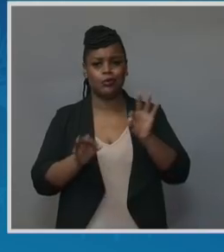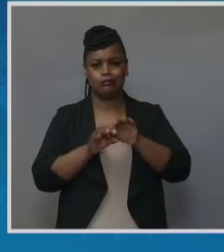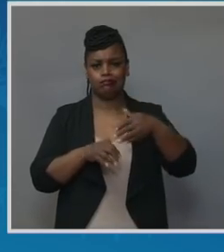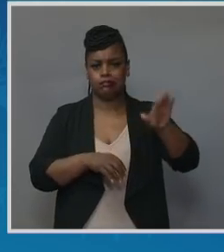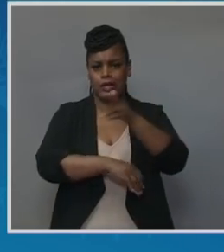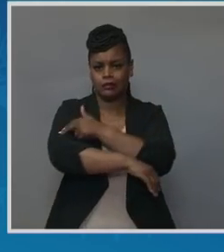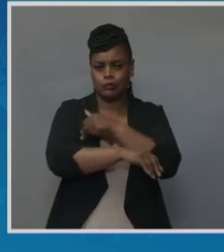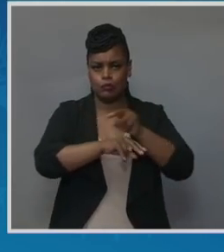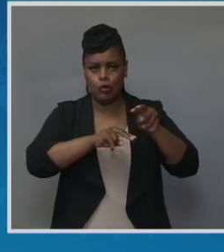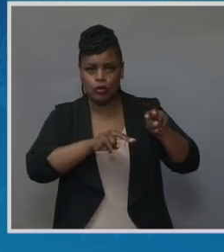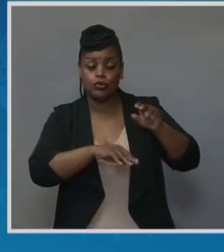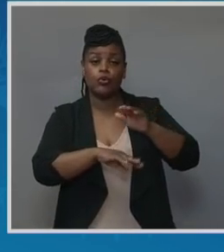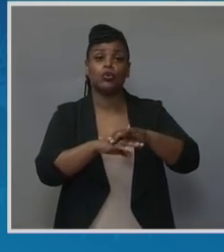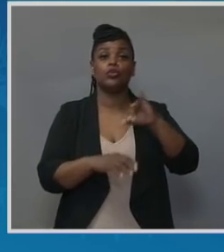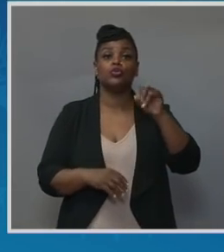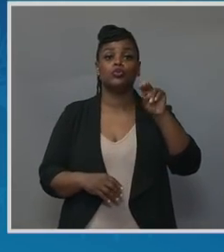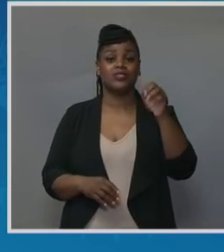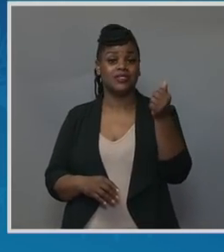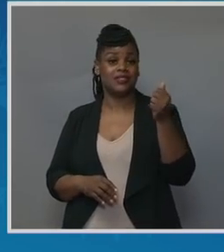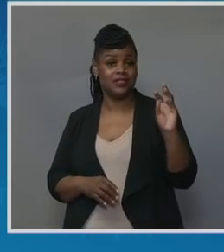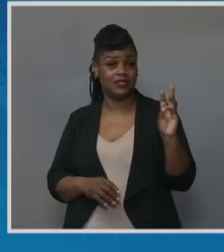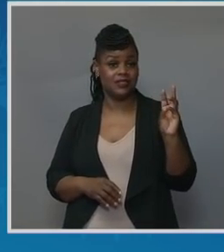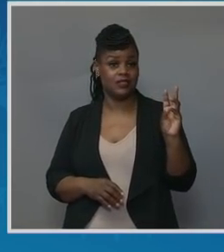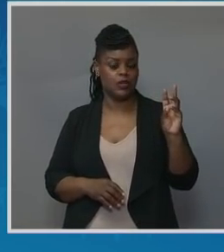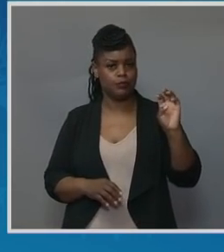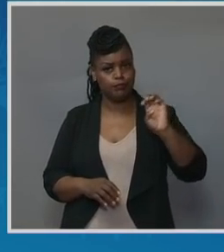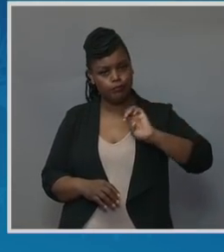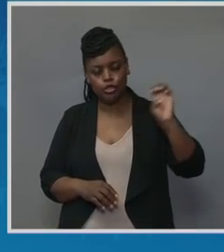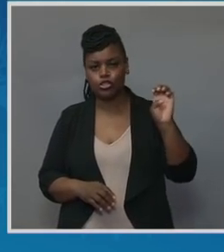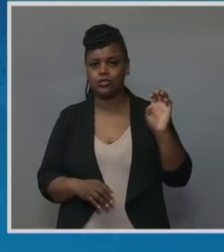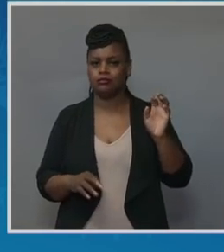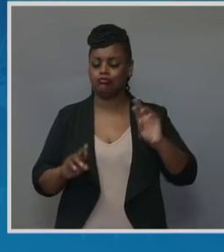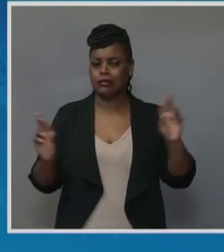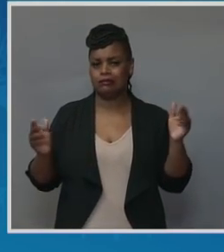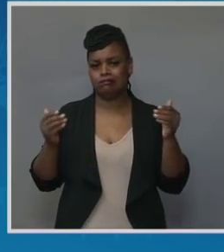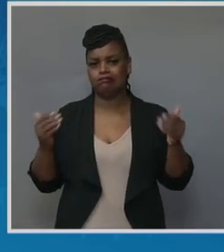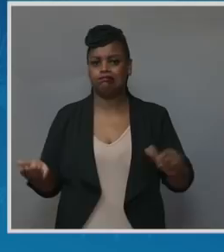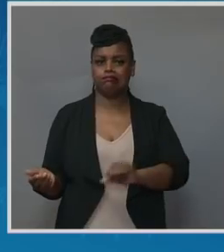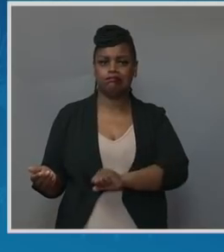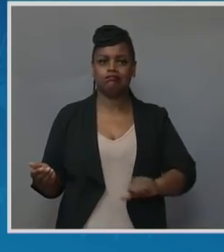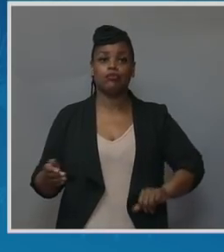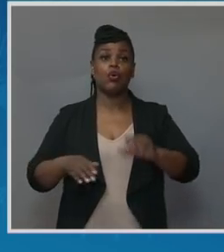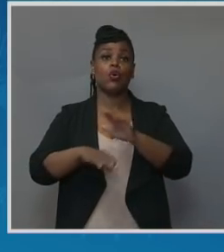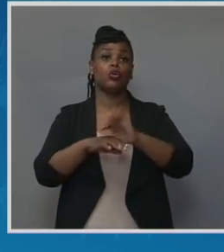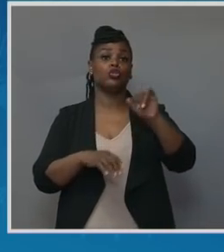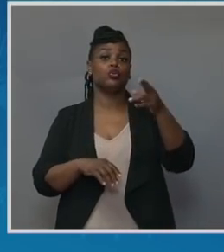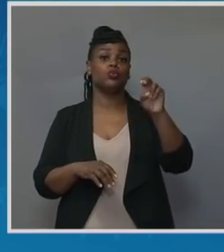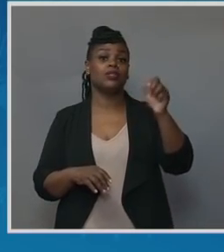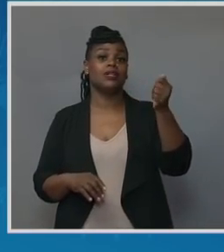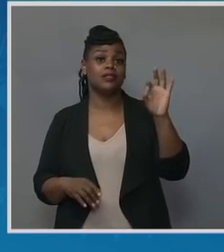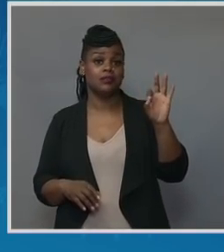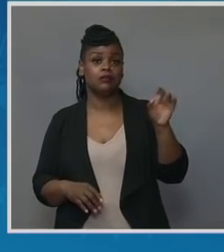16th, they did an emergency C-section. On June 19th, she was discharged.